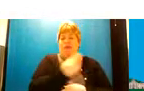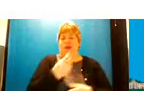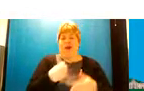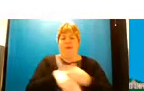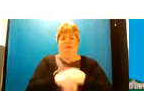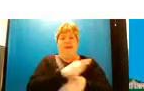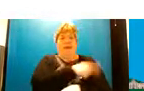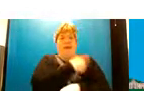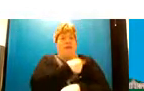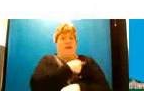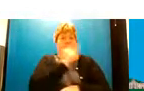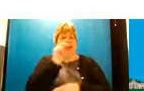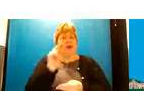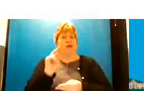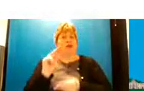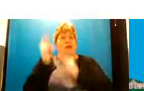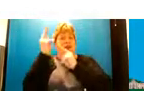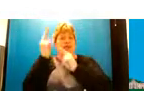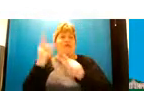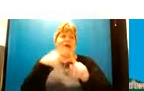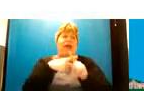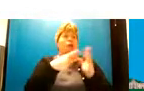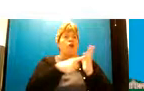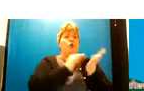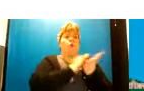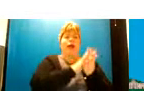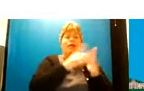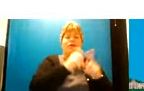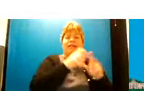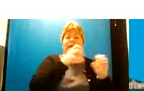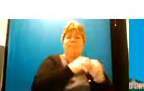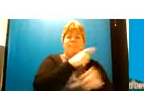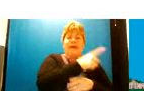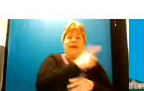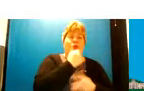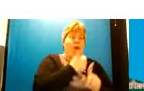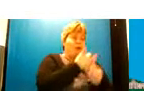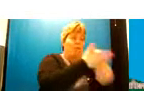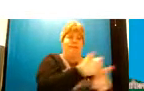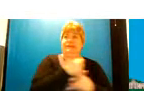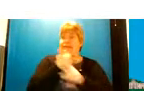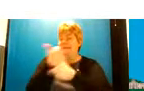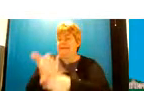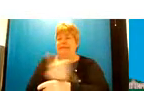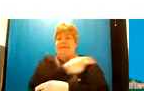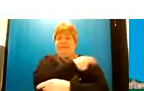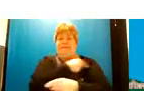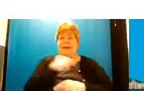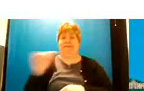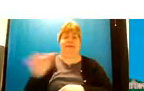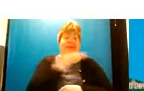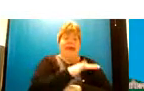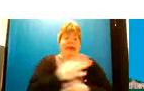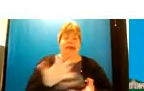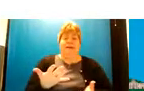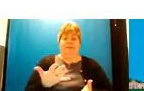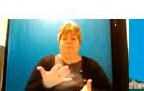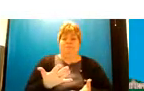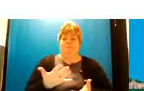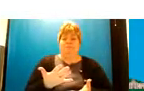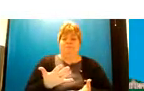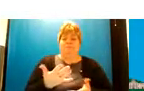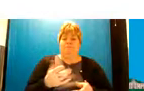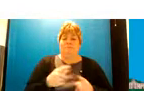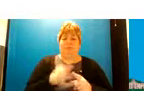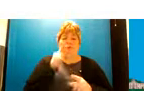units at chesterfield and uhdb and so we are supporting those staff who um you know with some